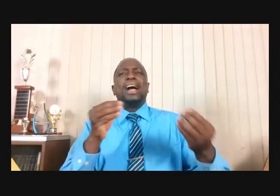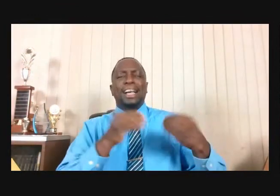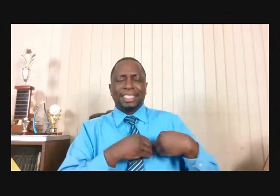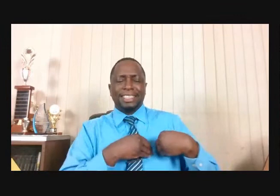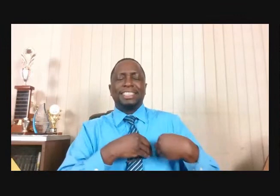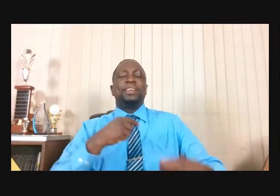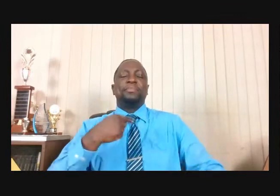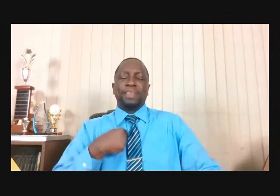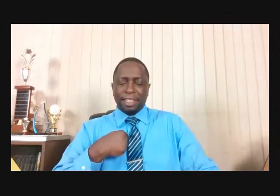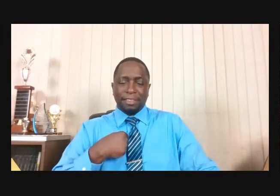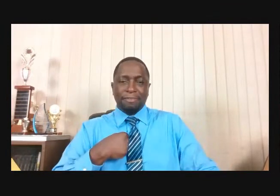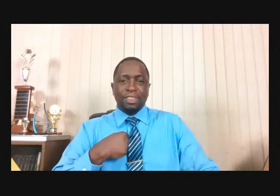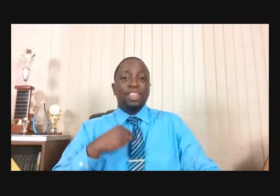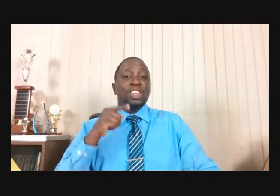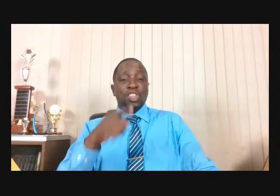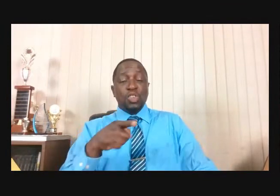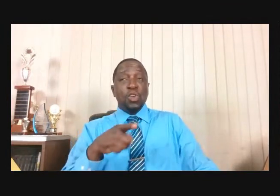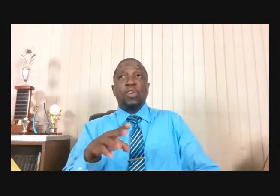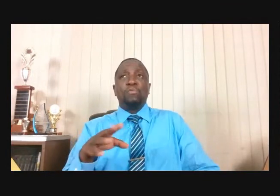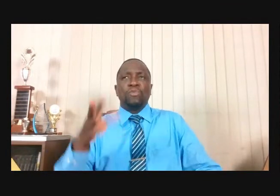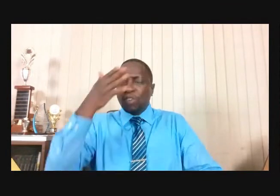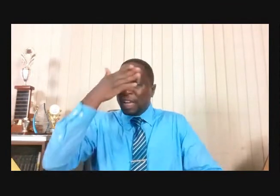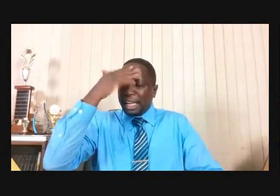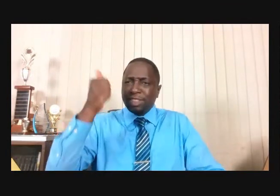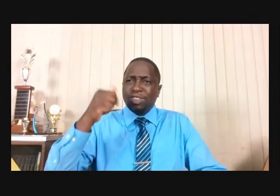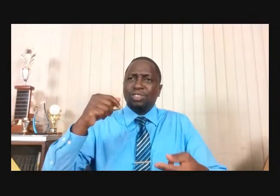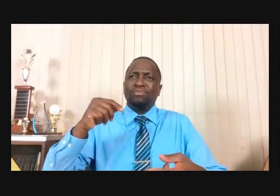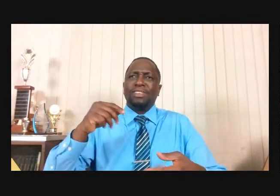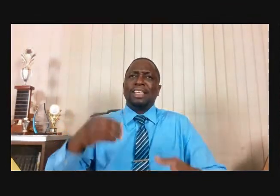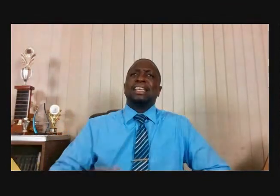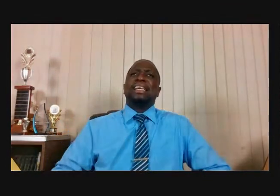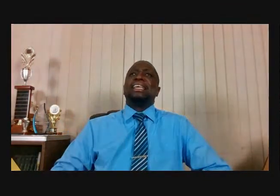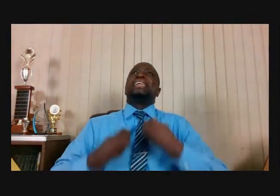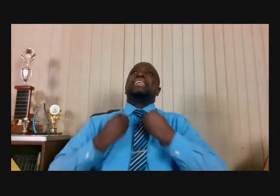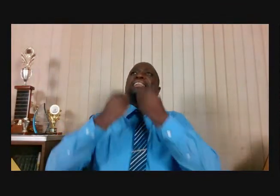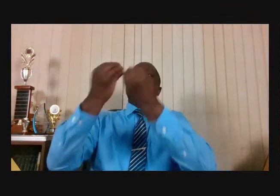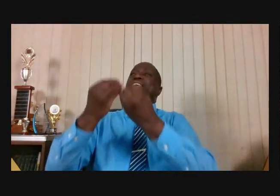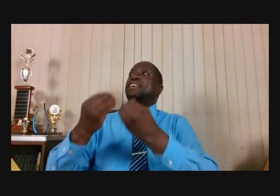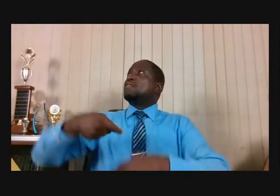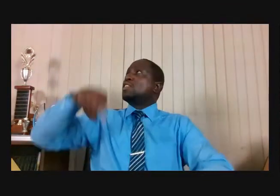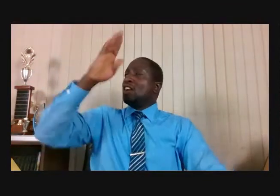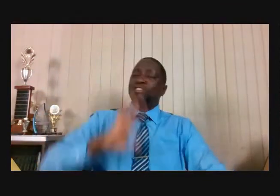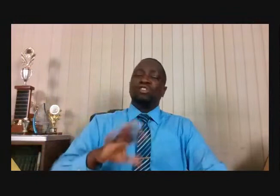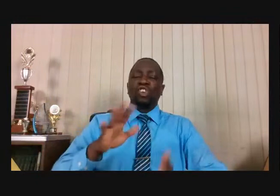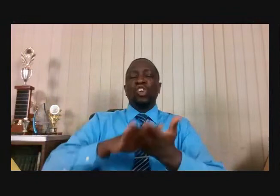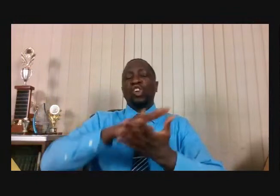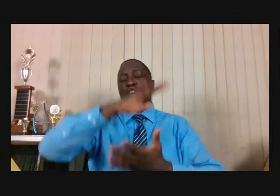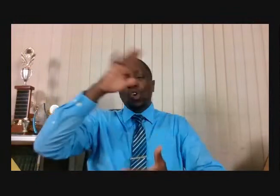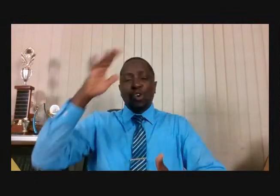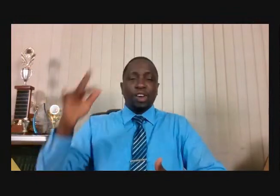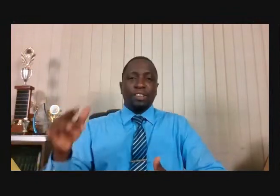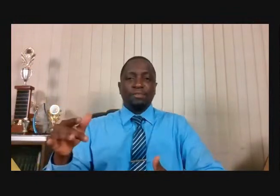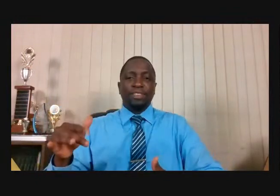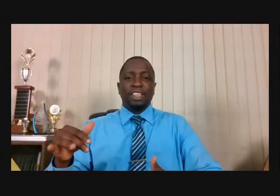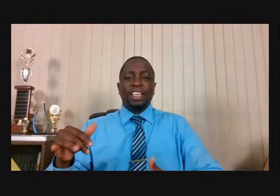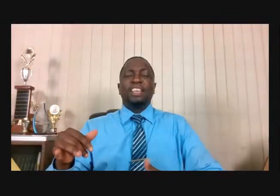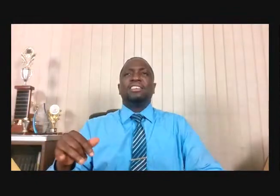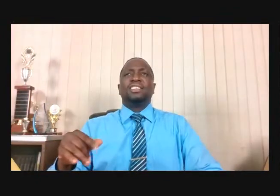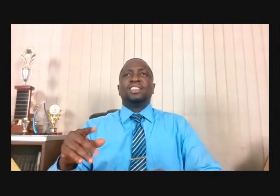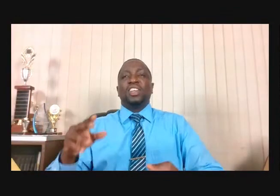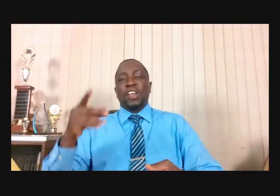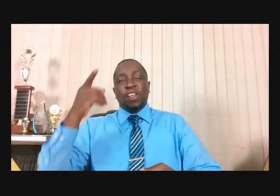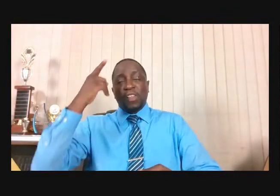forgot to give God the glory for King Ahab who was this close in going